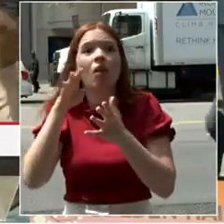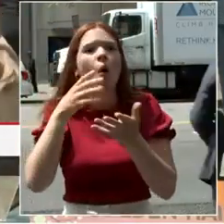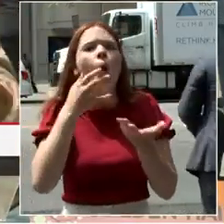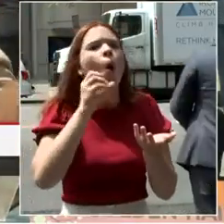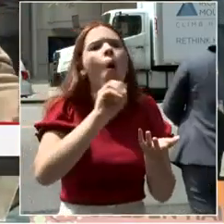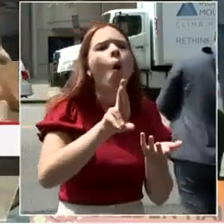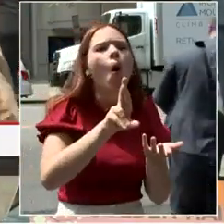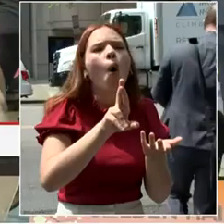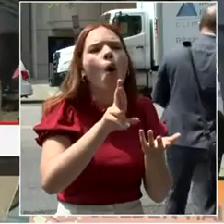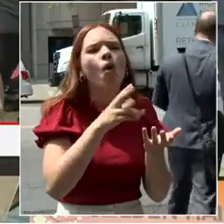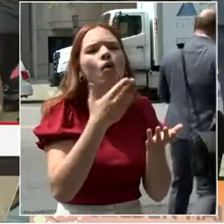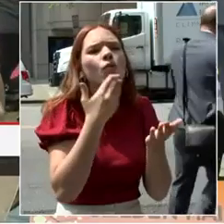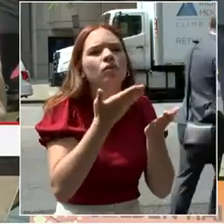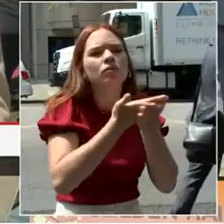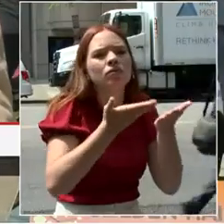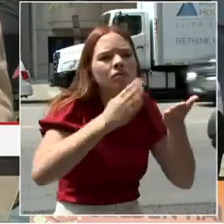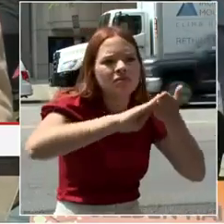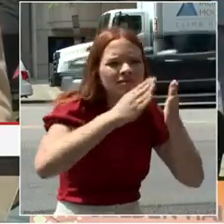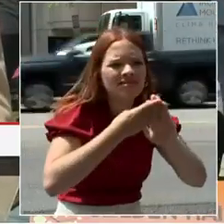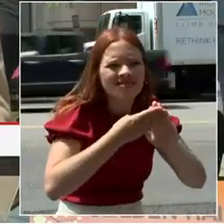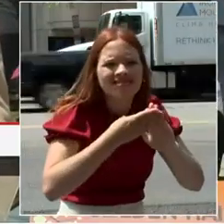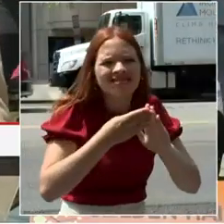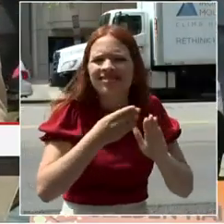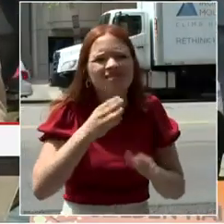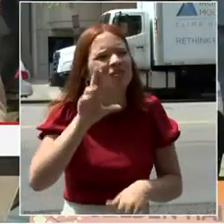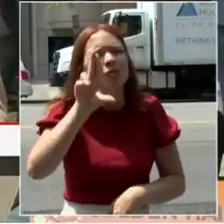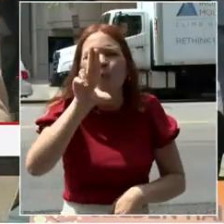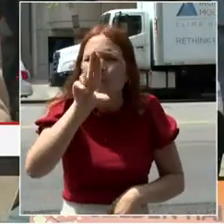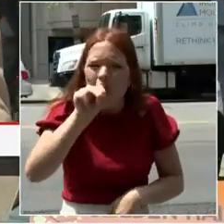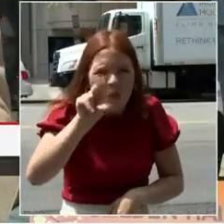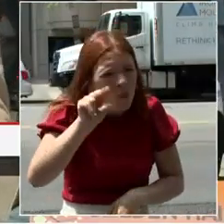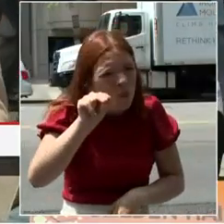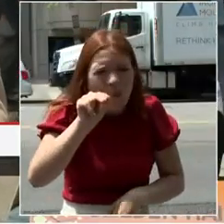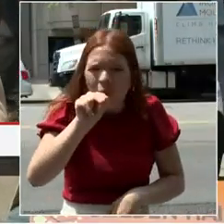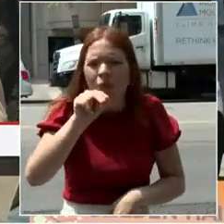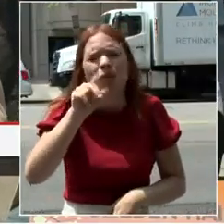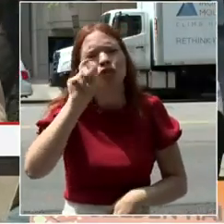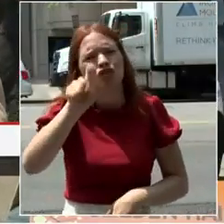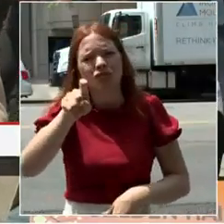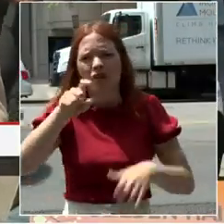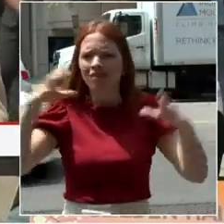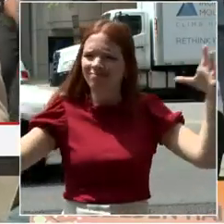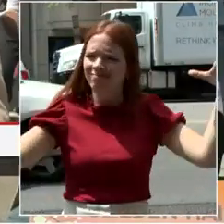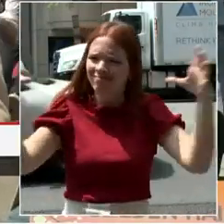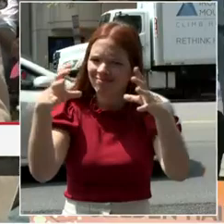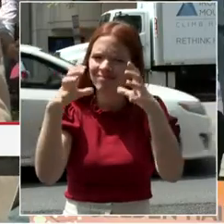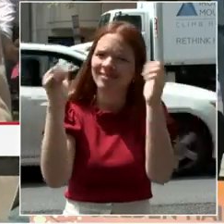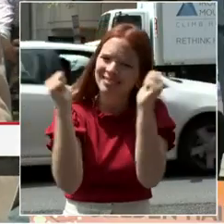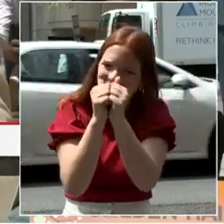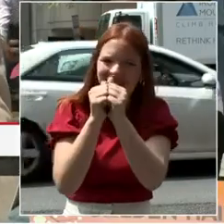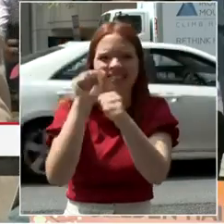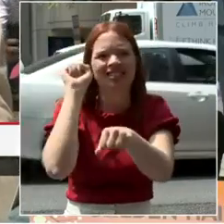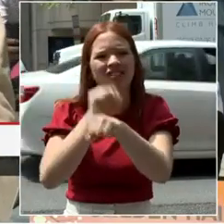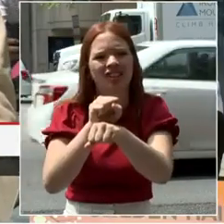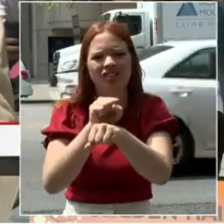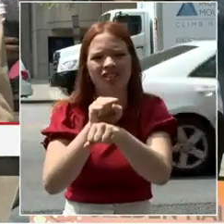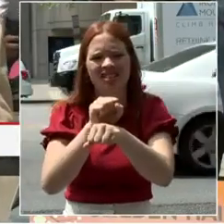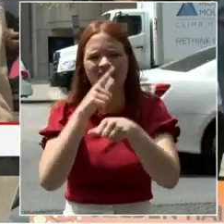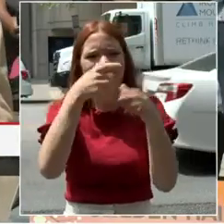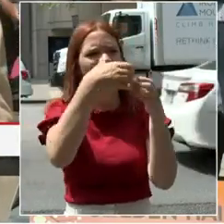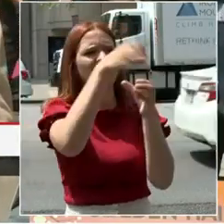and we all have to work together. So we will be tapping in